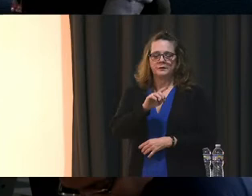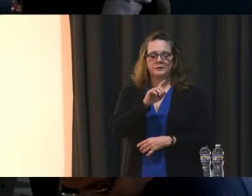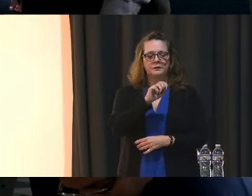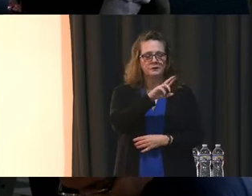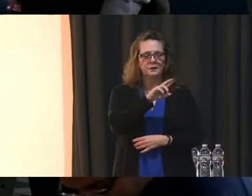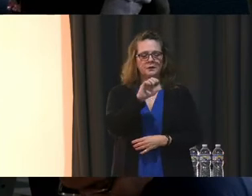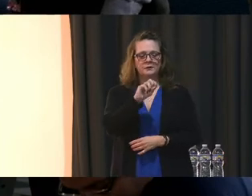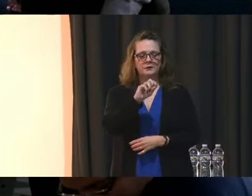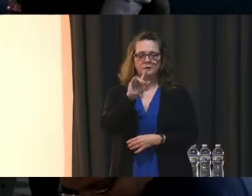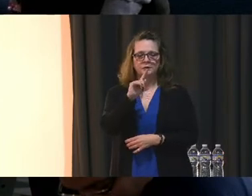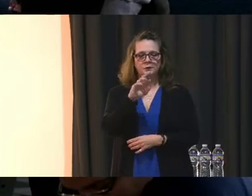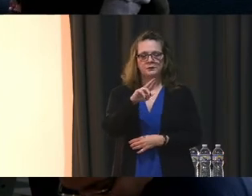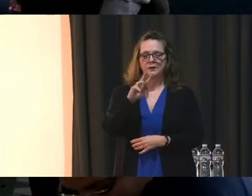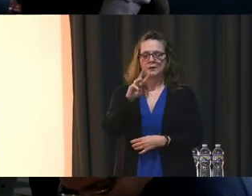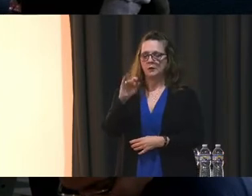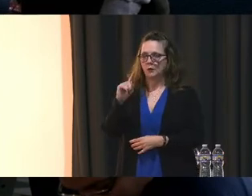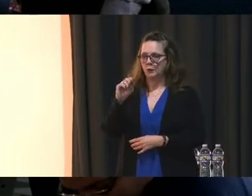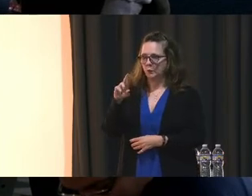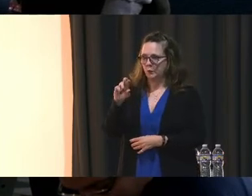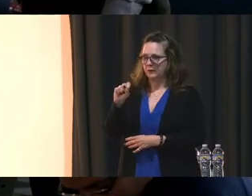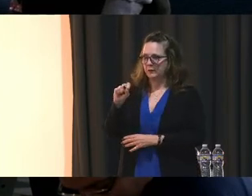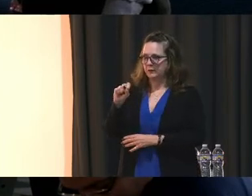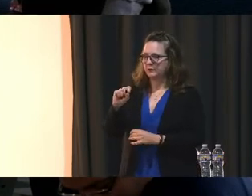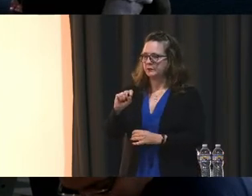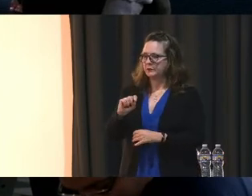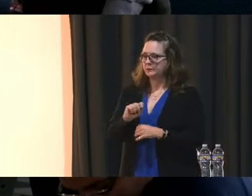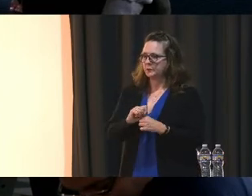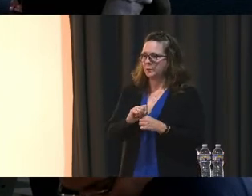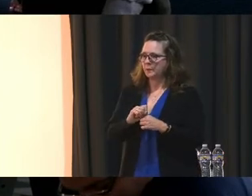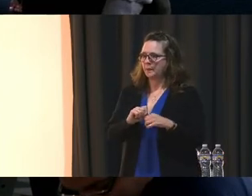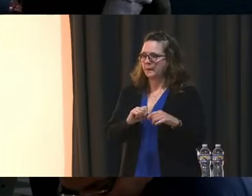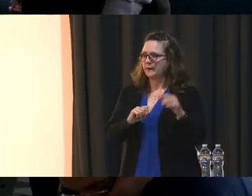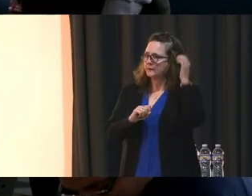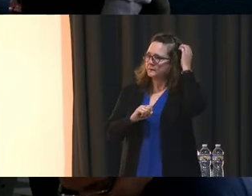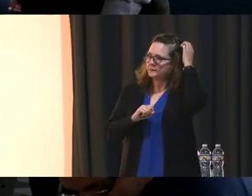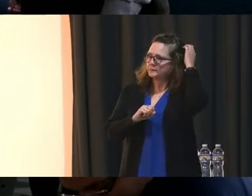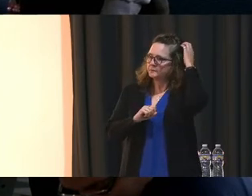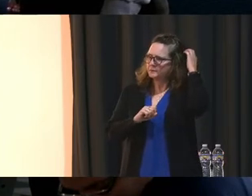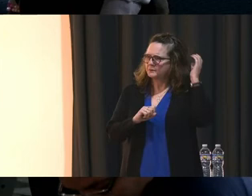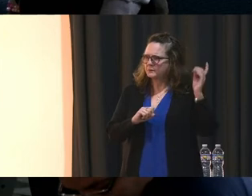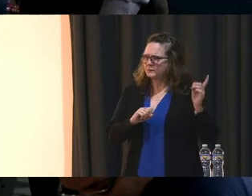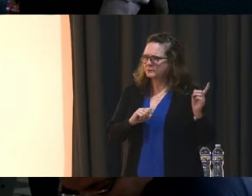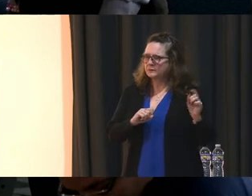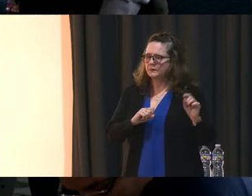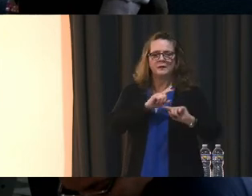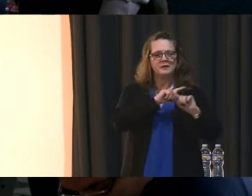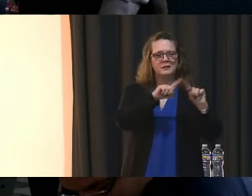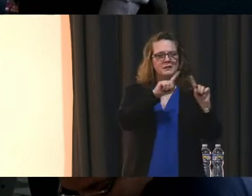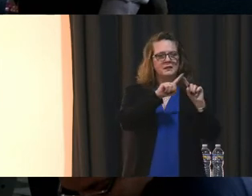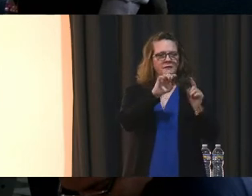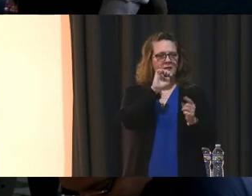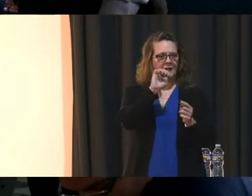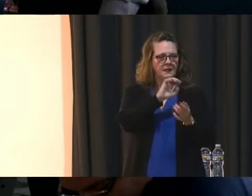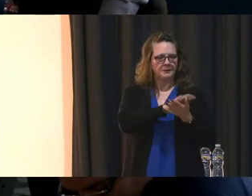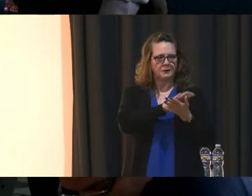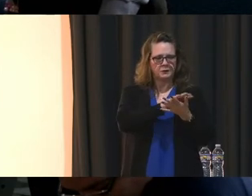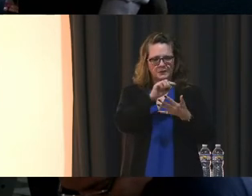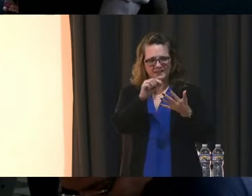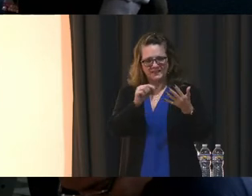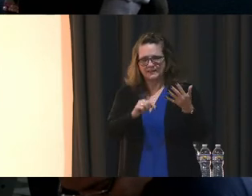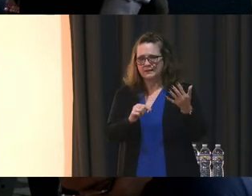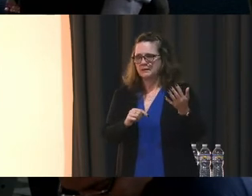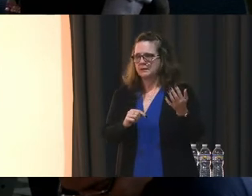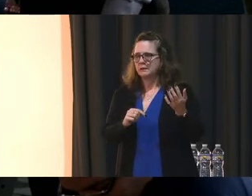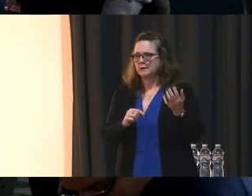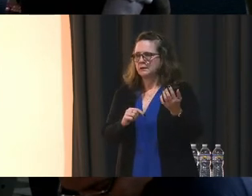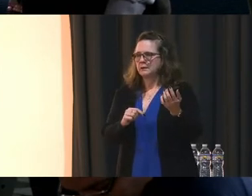pupil personnel worker Duville High School, Dora Kennedy French Immersion Catherine T. Reed and Glendale Elementary School In listening